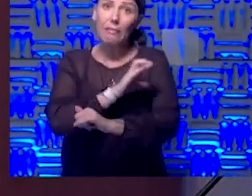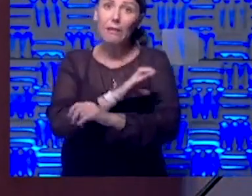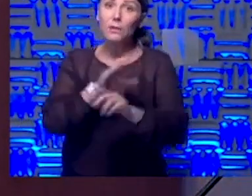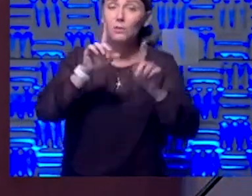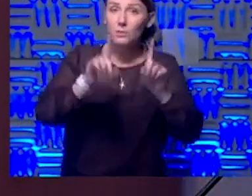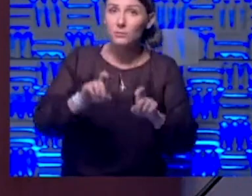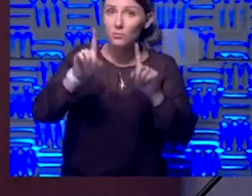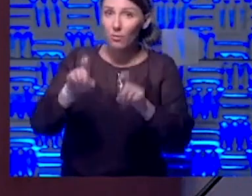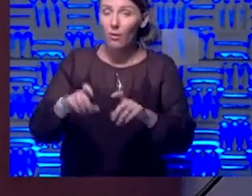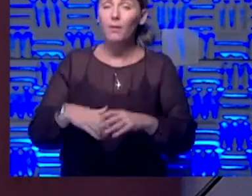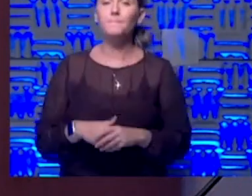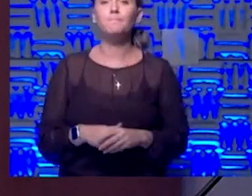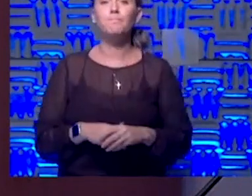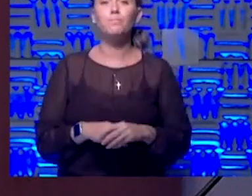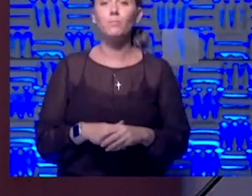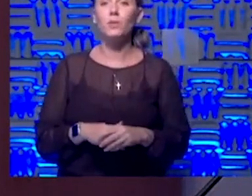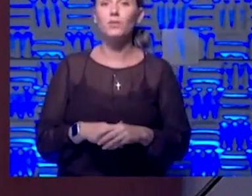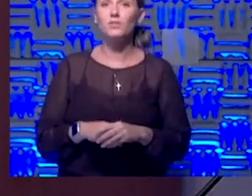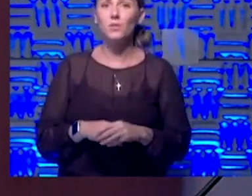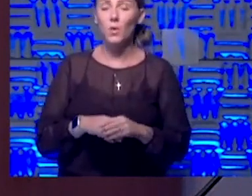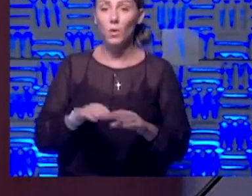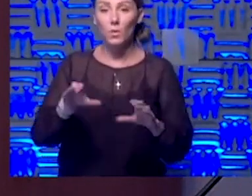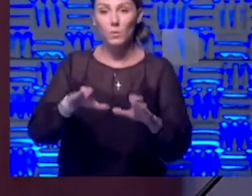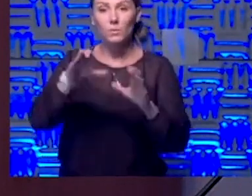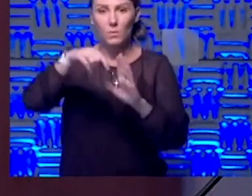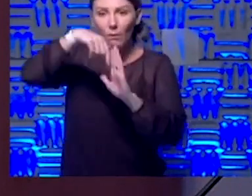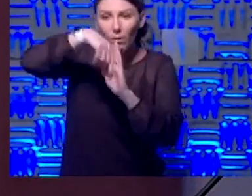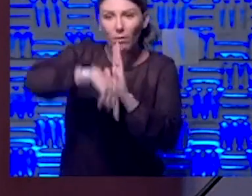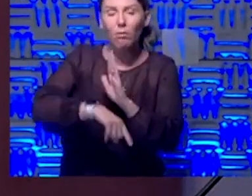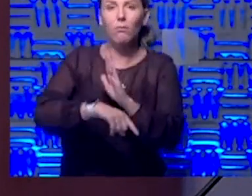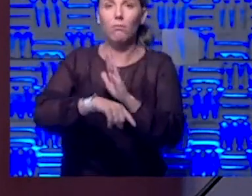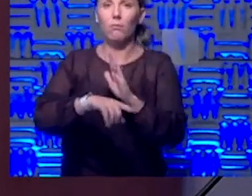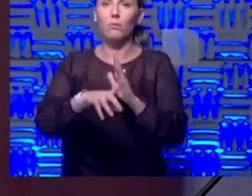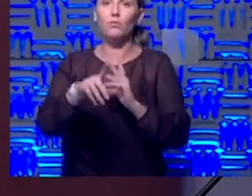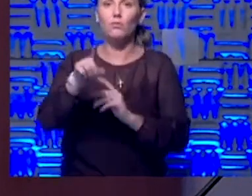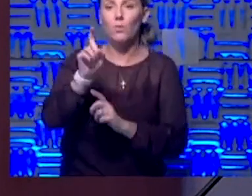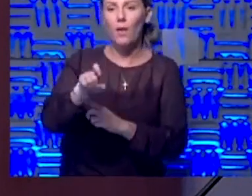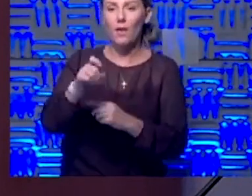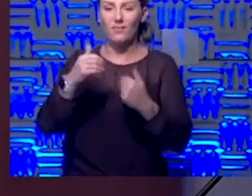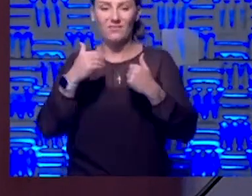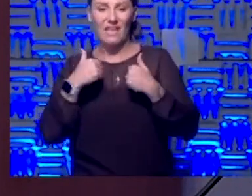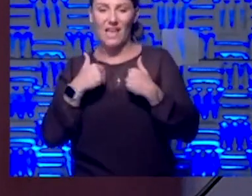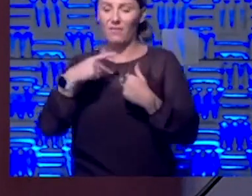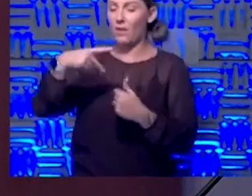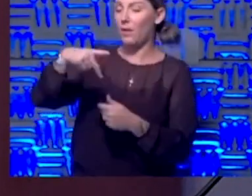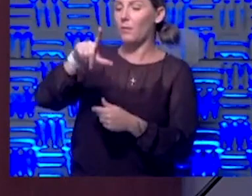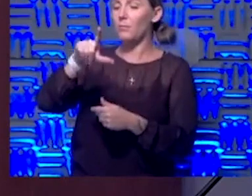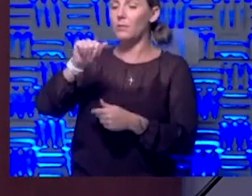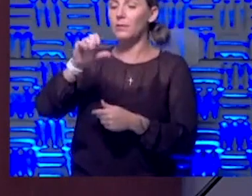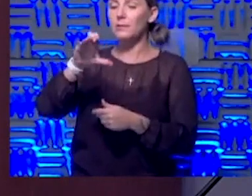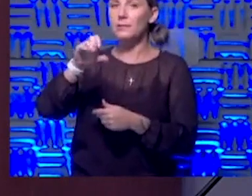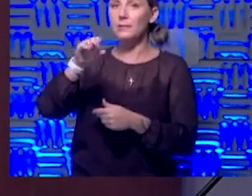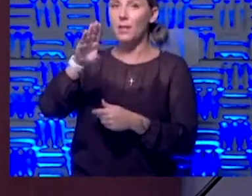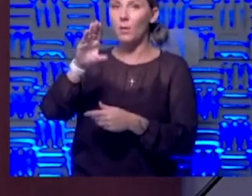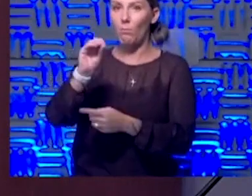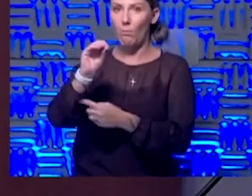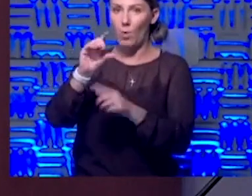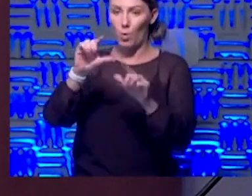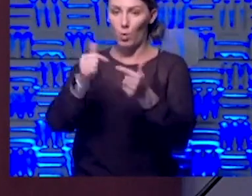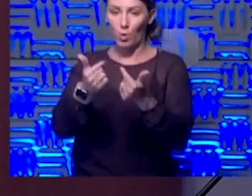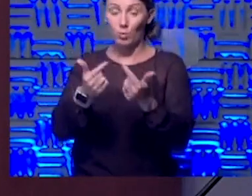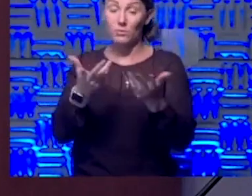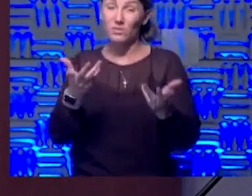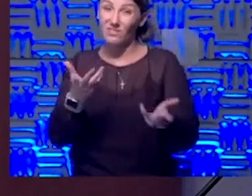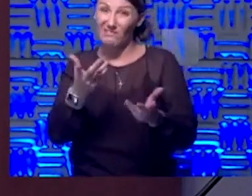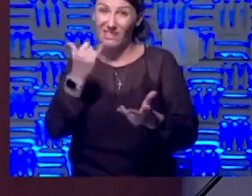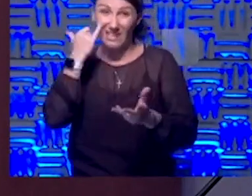so, in order to do a rigorous clinical trial, you have to have a placebo group. So, if you participate in our study, you won't